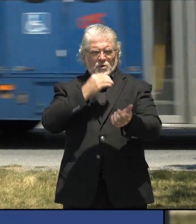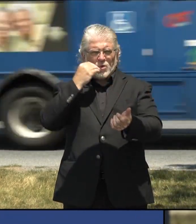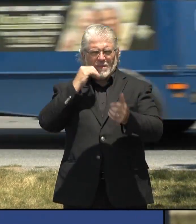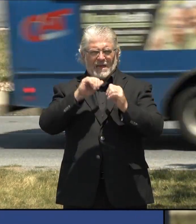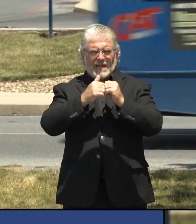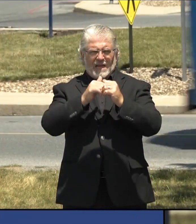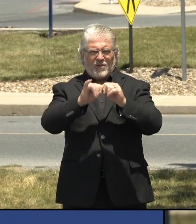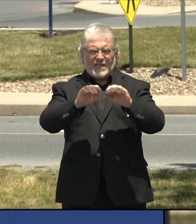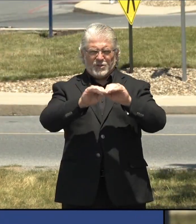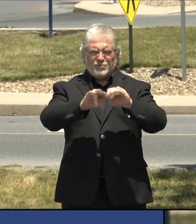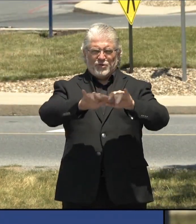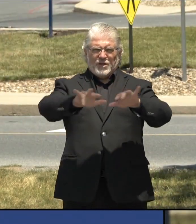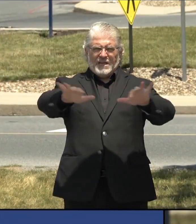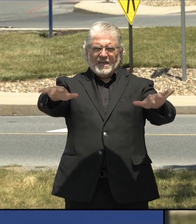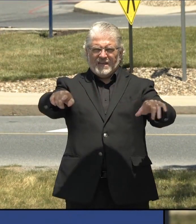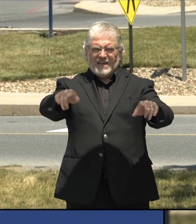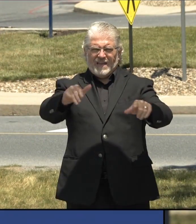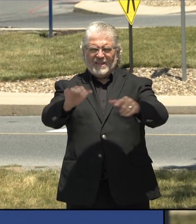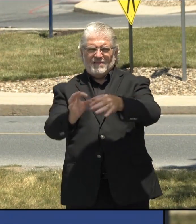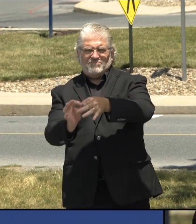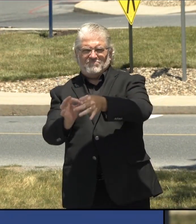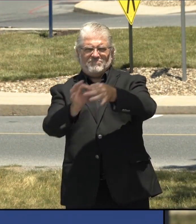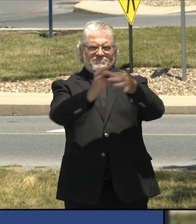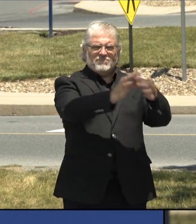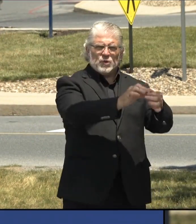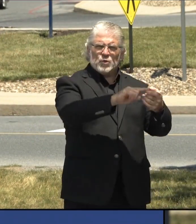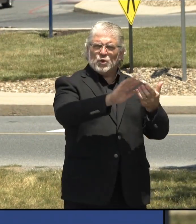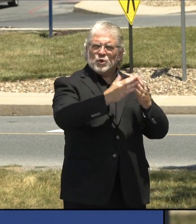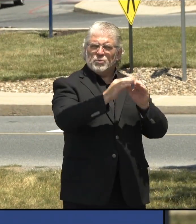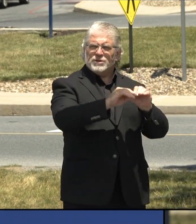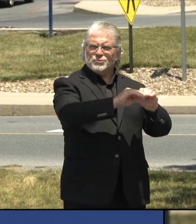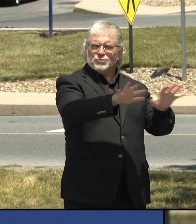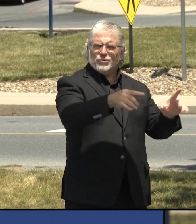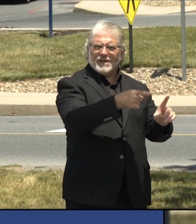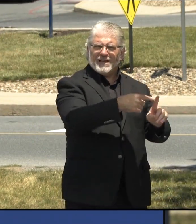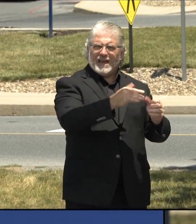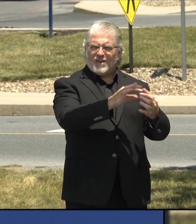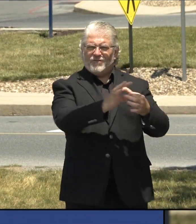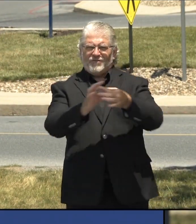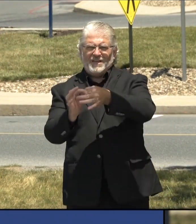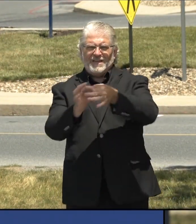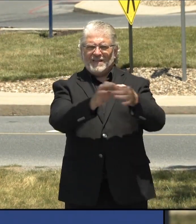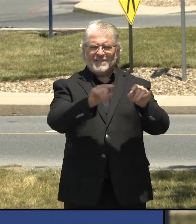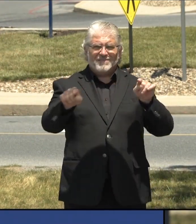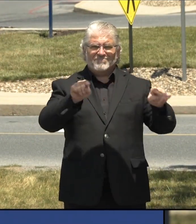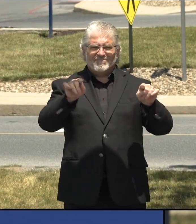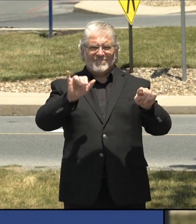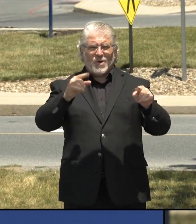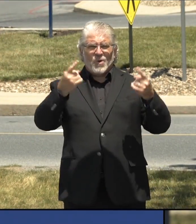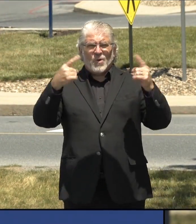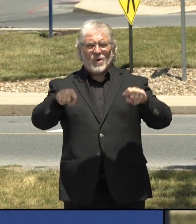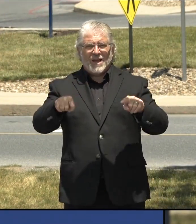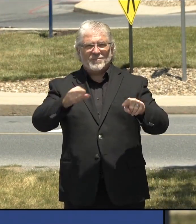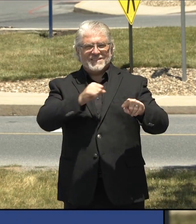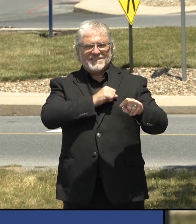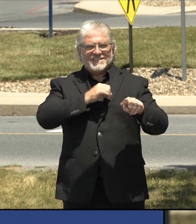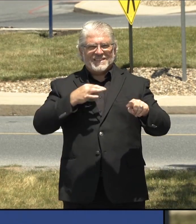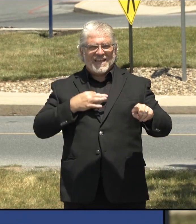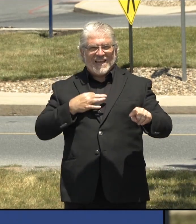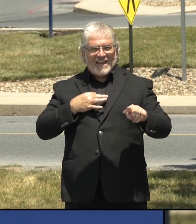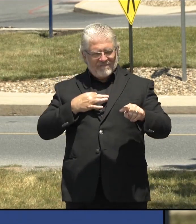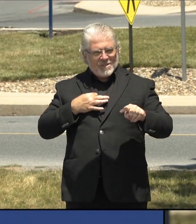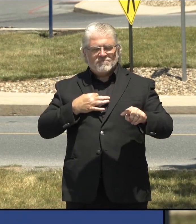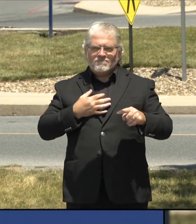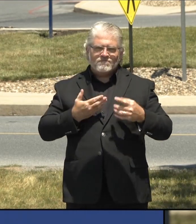brave, um, personnel like here that were working in nursing homes, uh, where there was a lot of